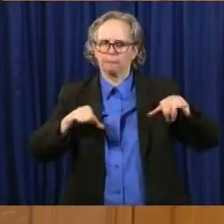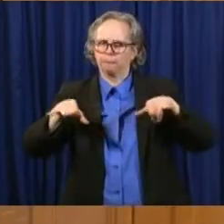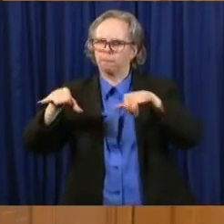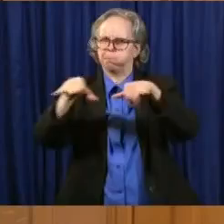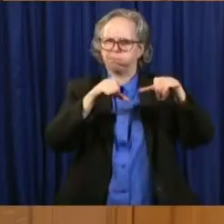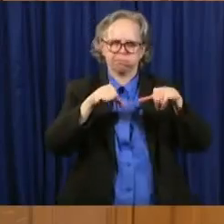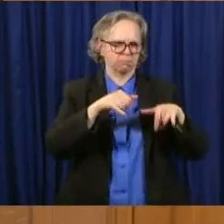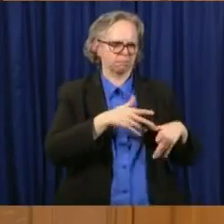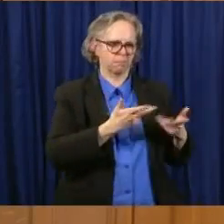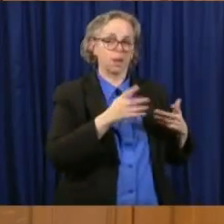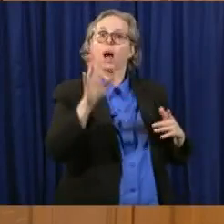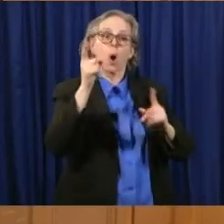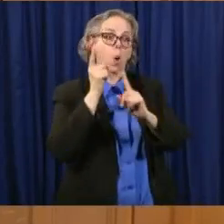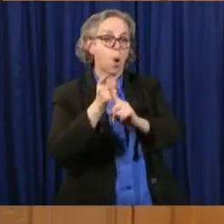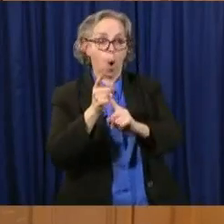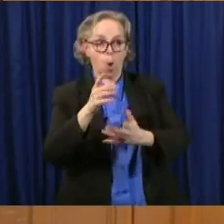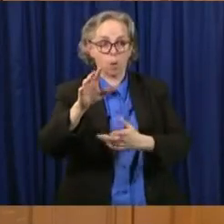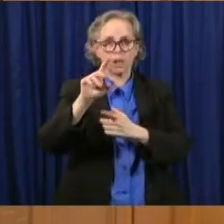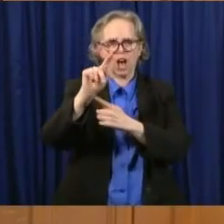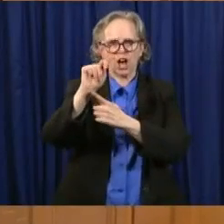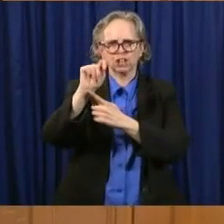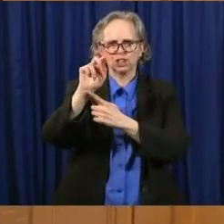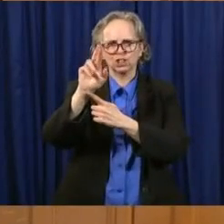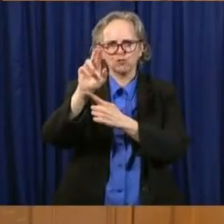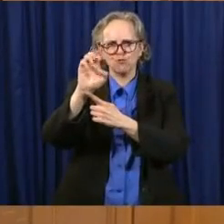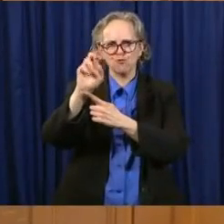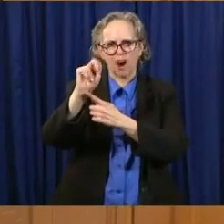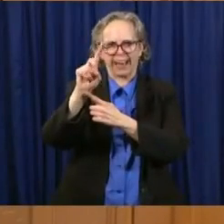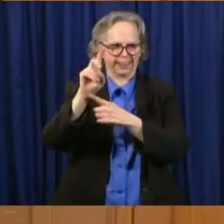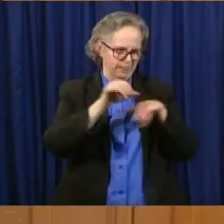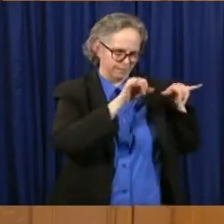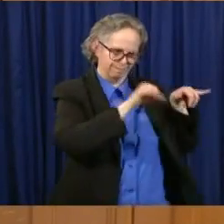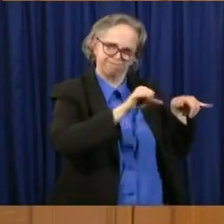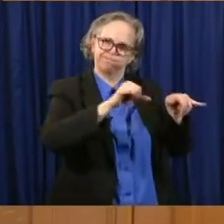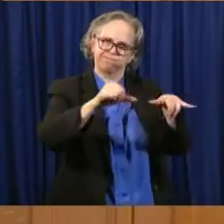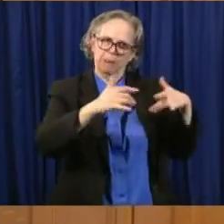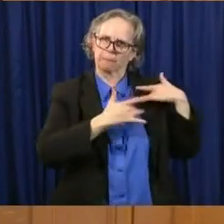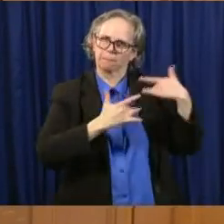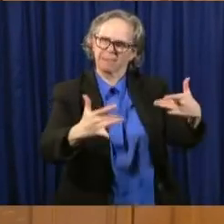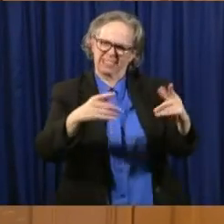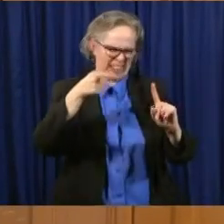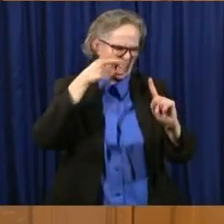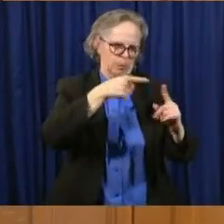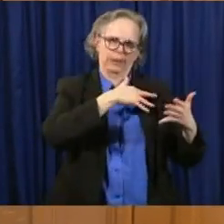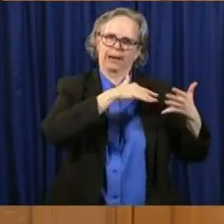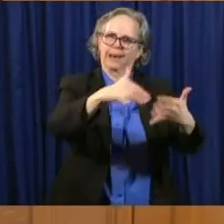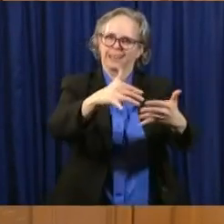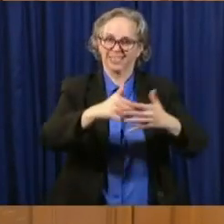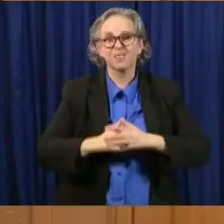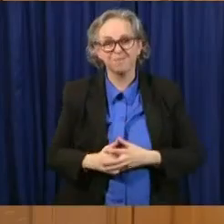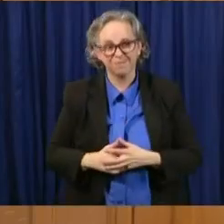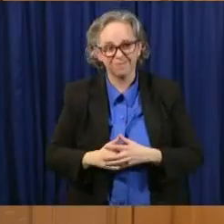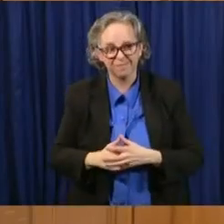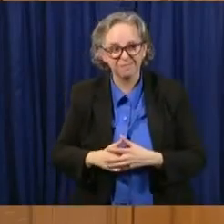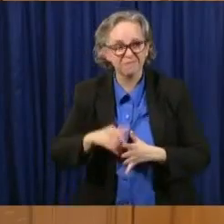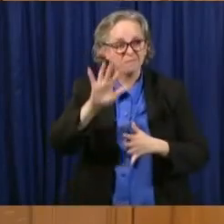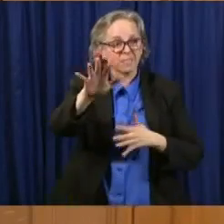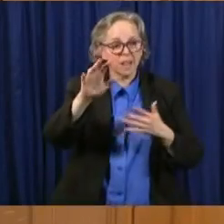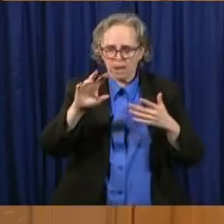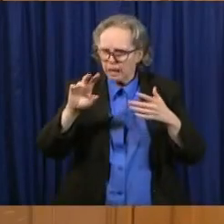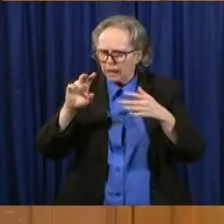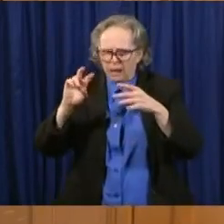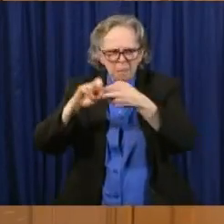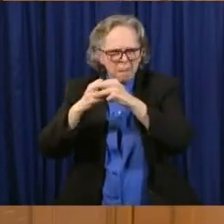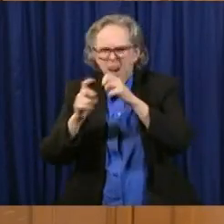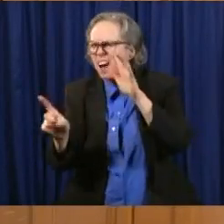And that's so important too. Another thing that can complicate data is reporting. And sometimes, while we would like